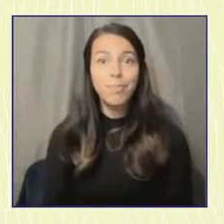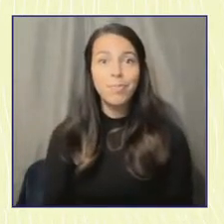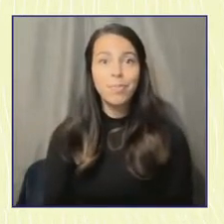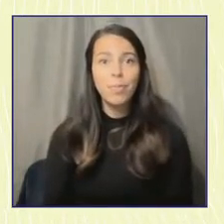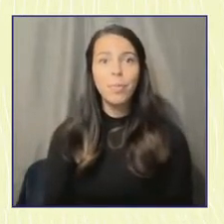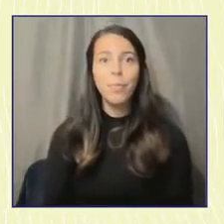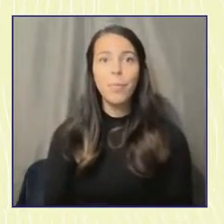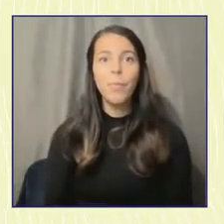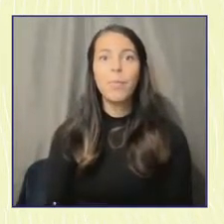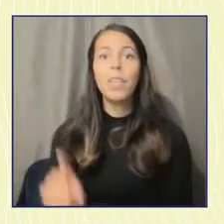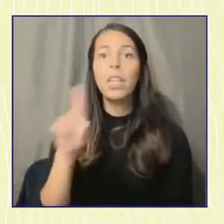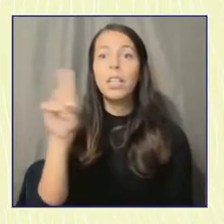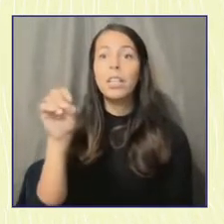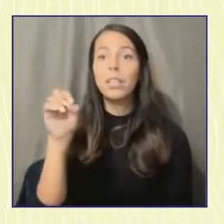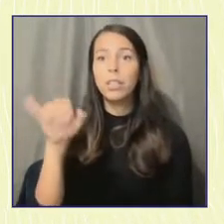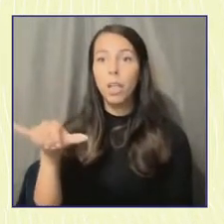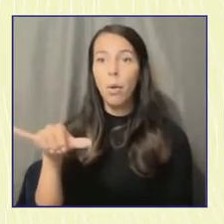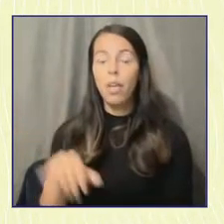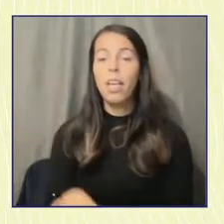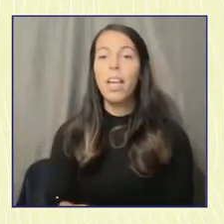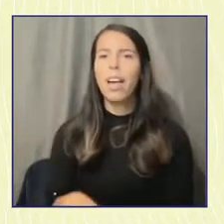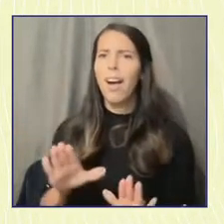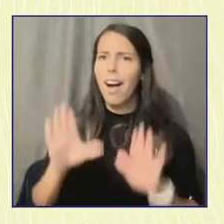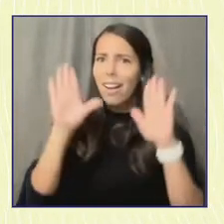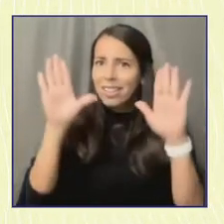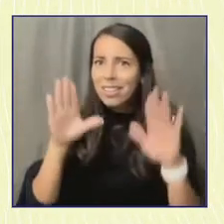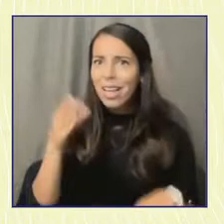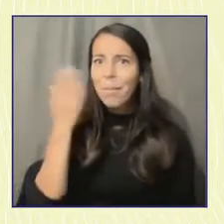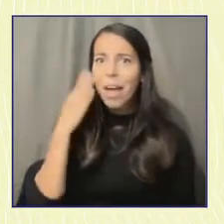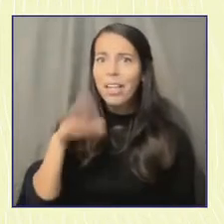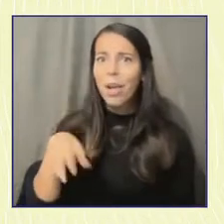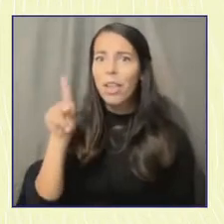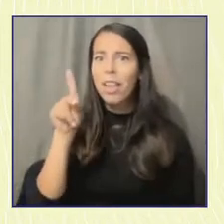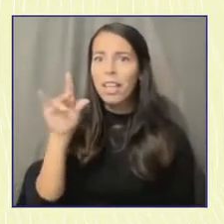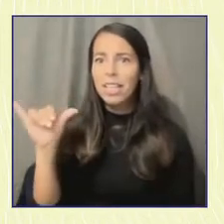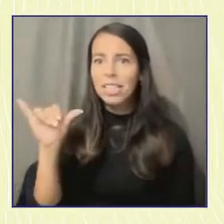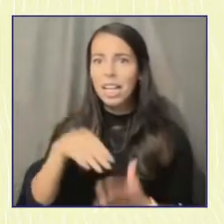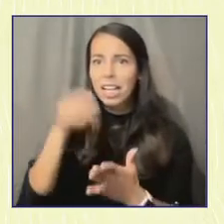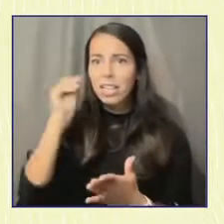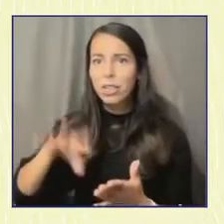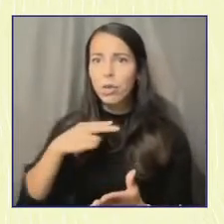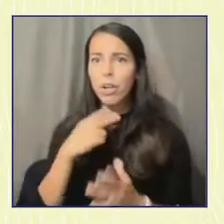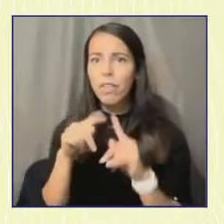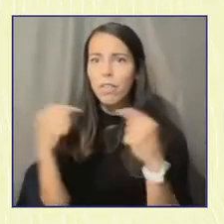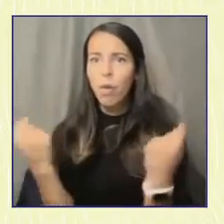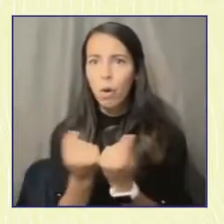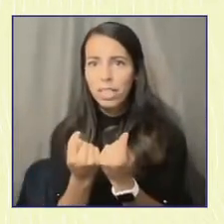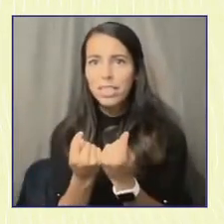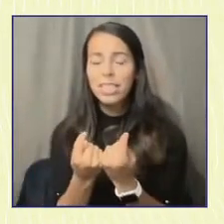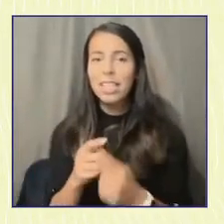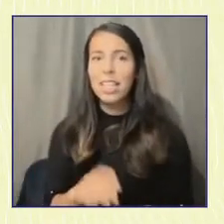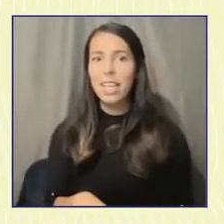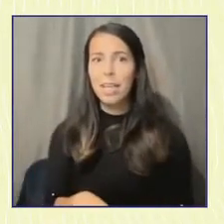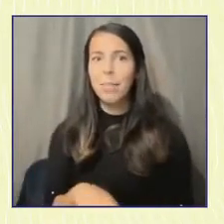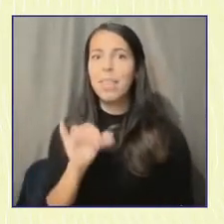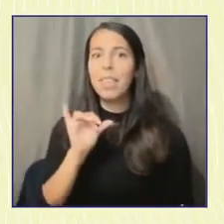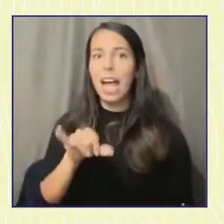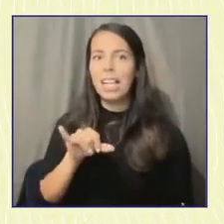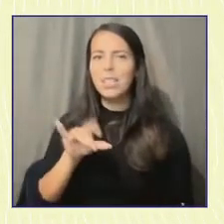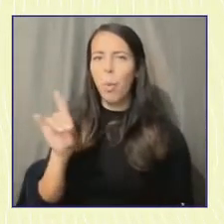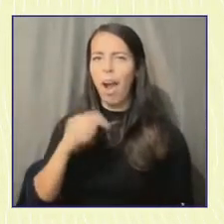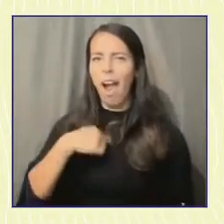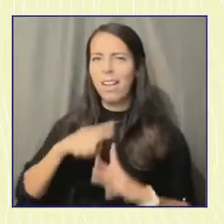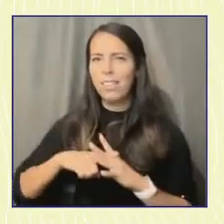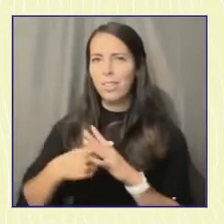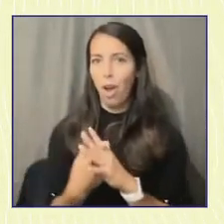All right, awesome. So I know the Kentucky Student Voice Team, part of my bio, came at the end, but that's where I originally got my start. So I'm from